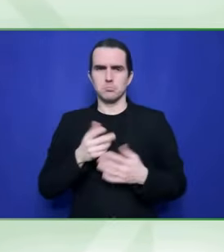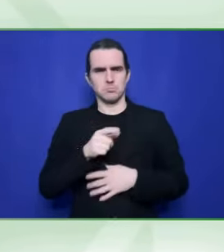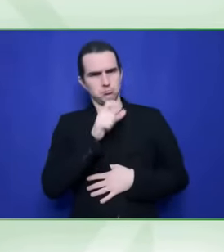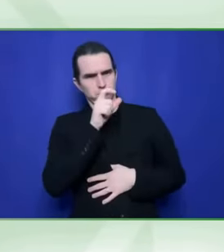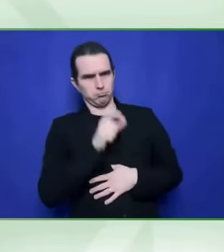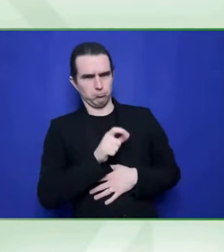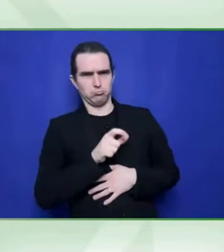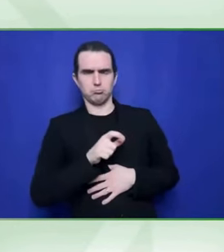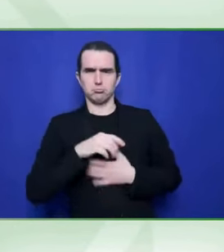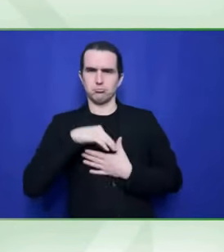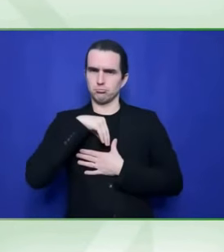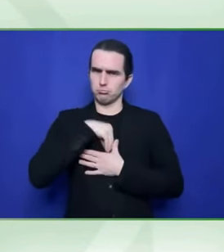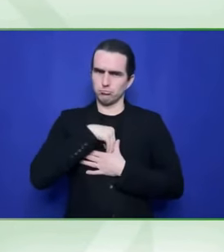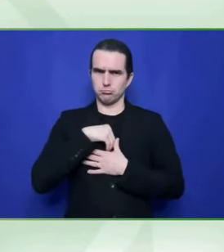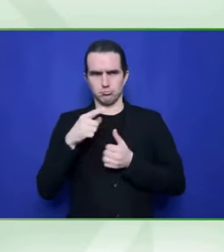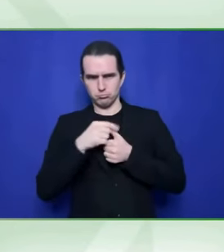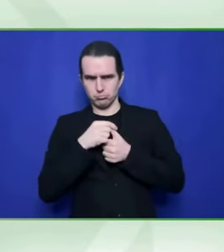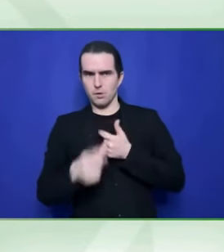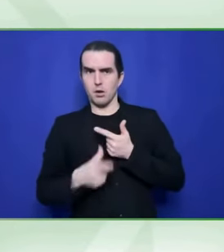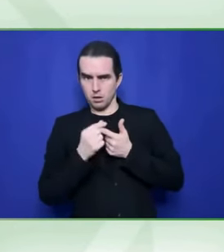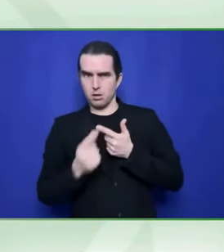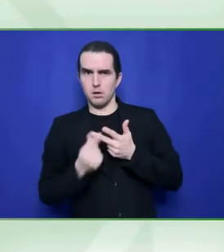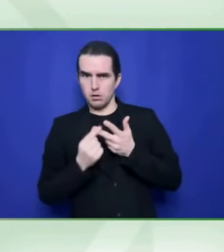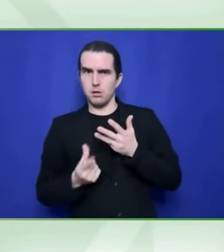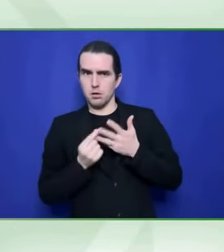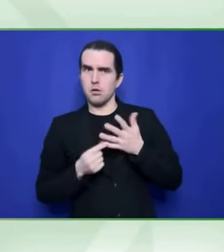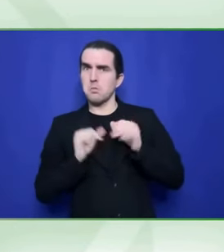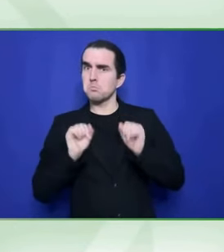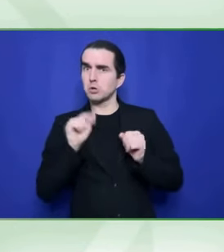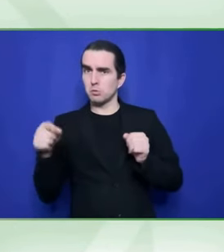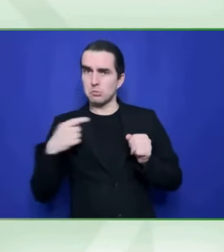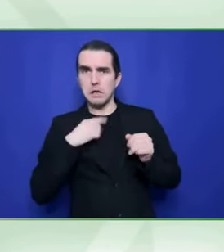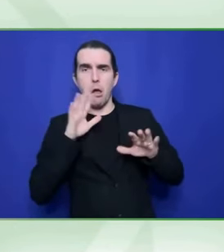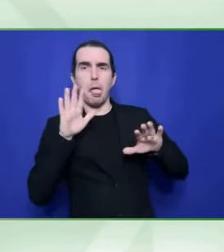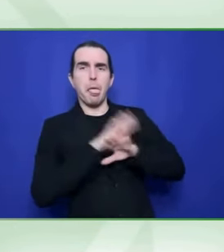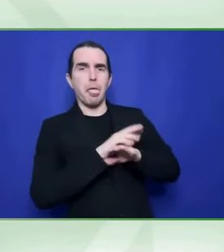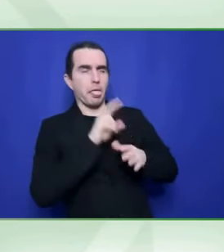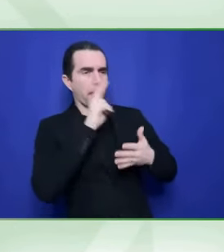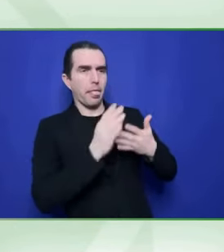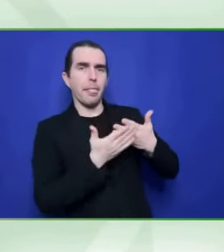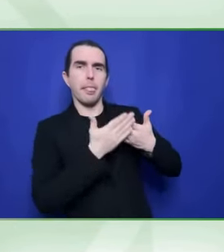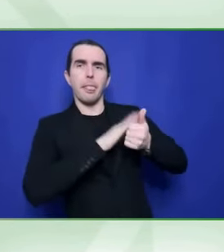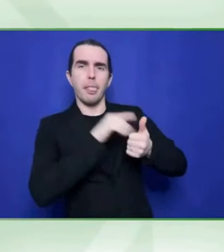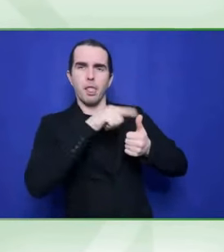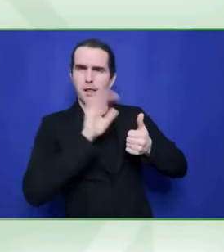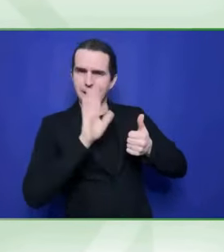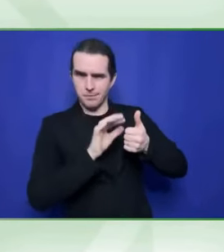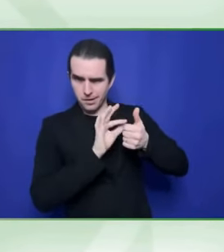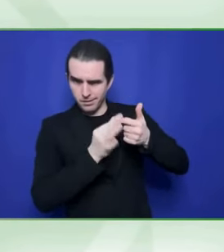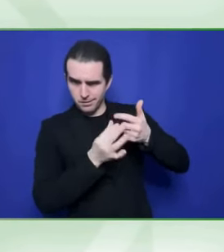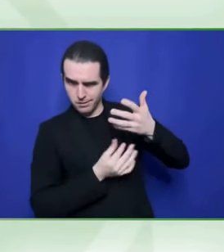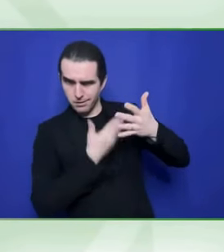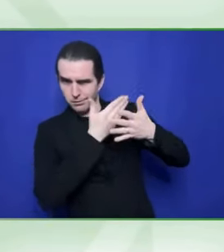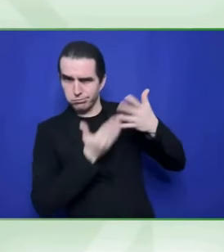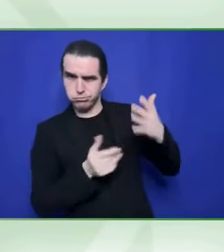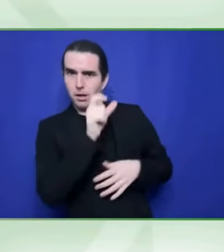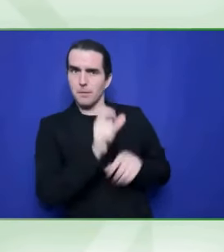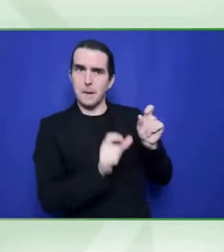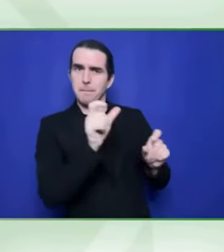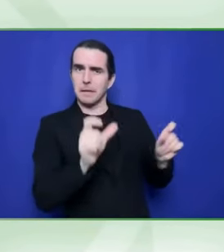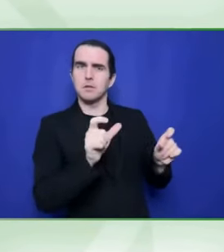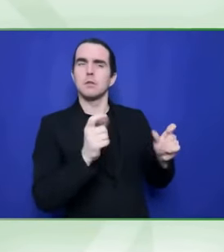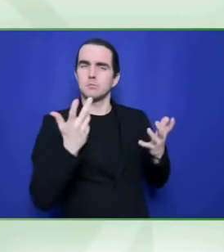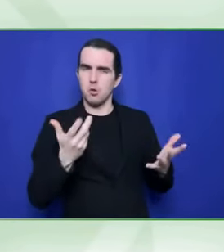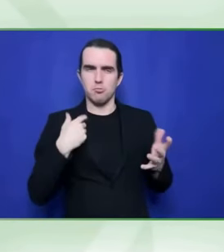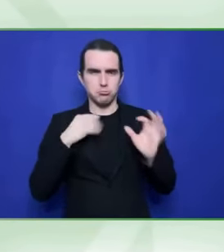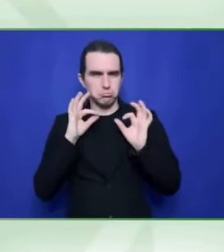I'm super interested in this ESG comment you made at the start, Robert. Uh, I think actually one of the biggest failings we've had, actually not failing, but I think we're